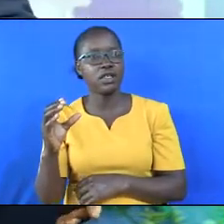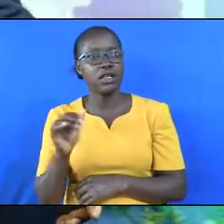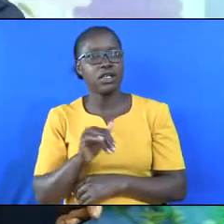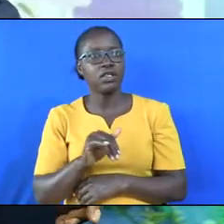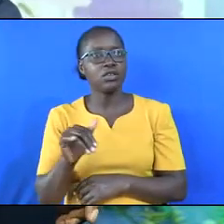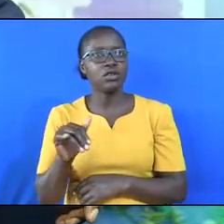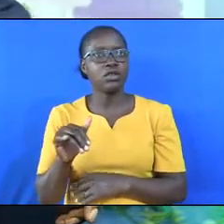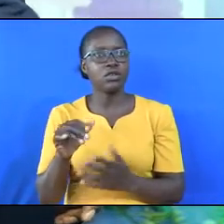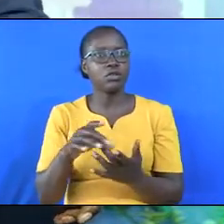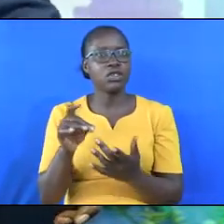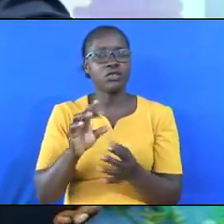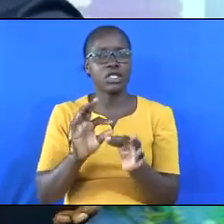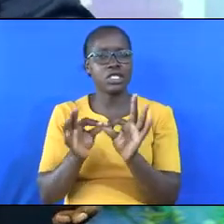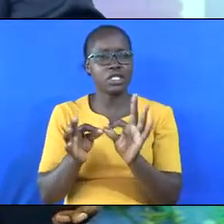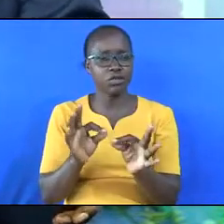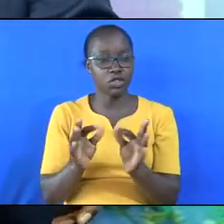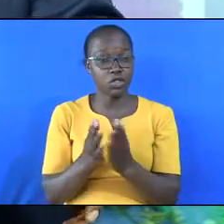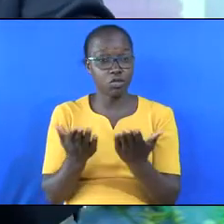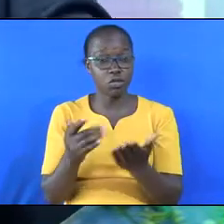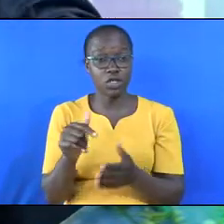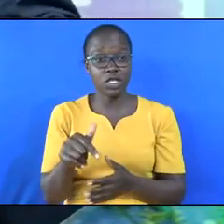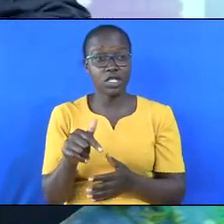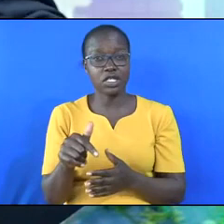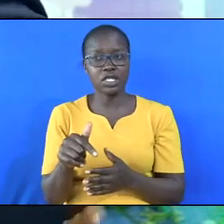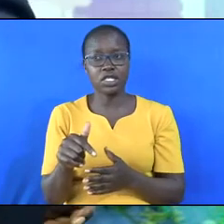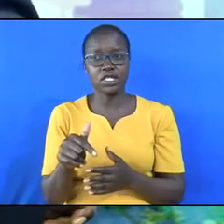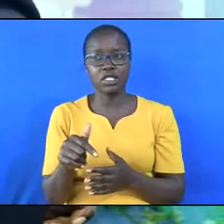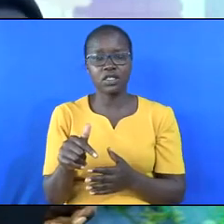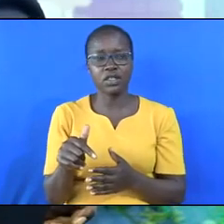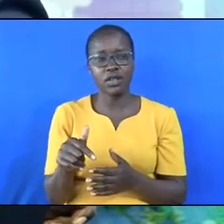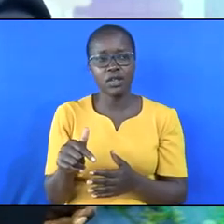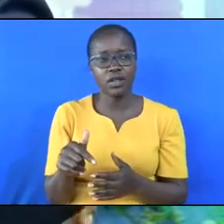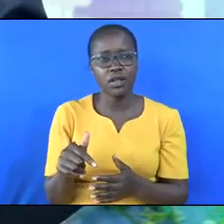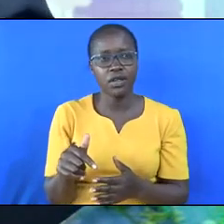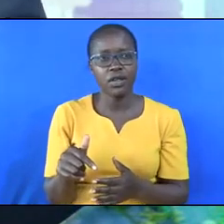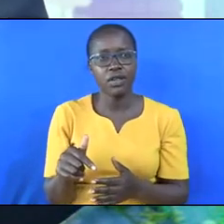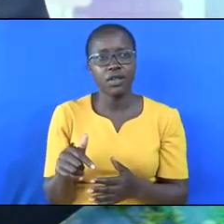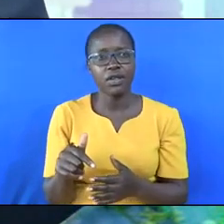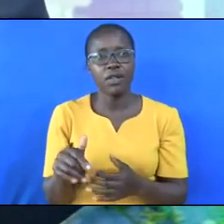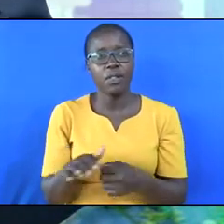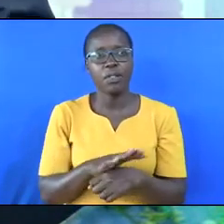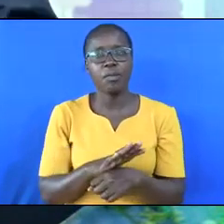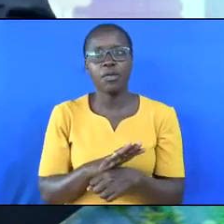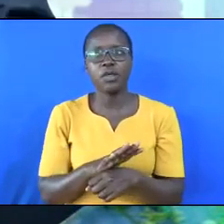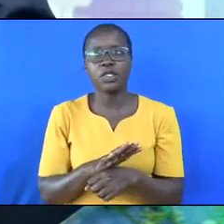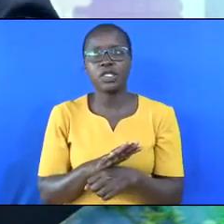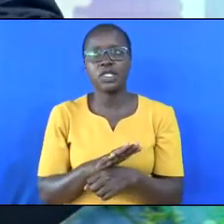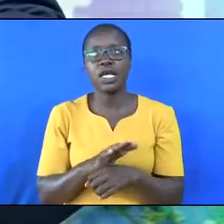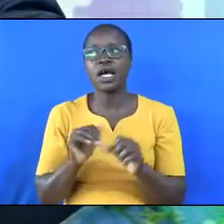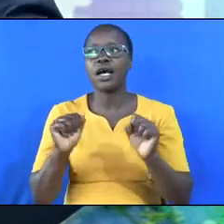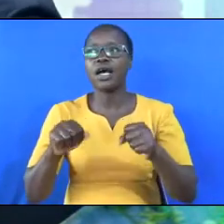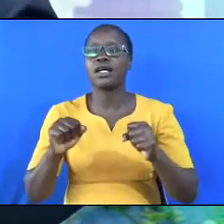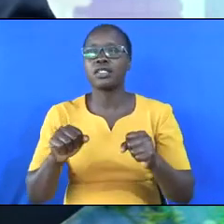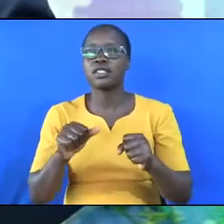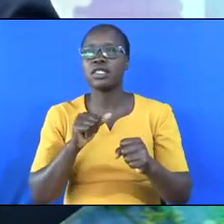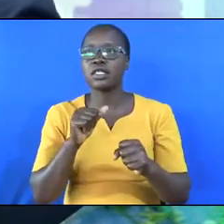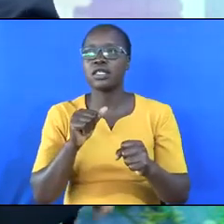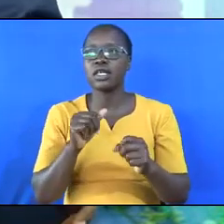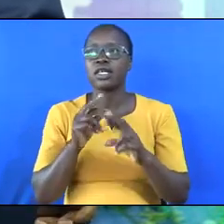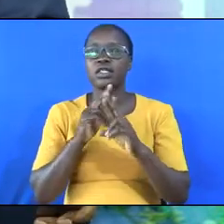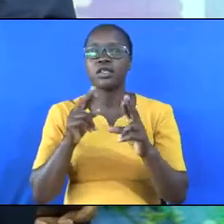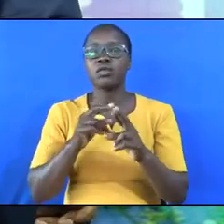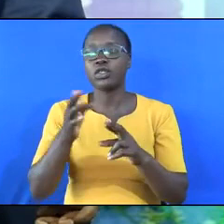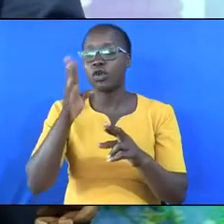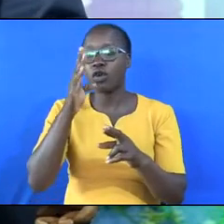Those specific interpretations of this book, probably vary widely, most will agree that John was reporting God